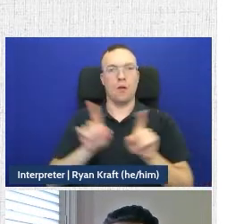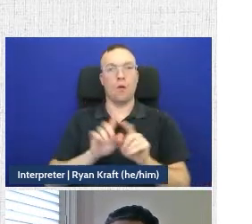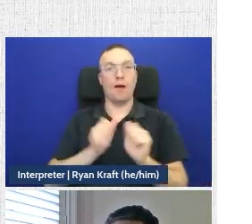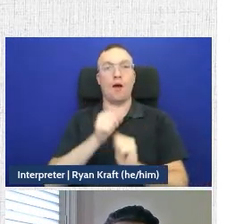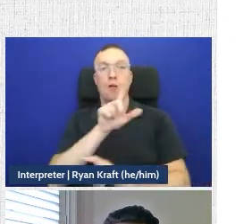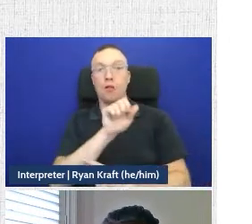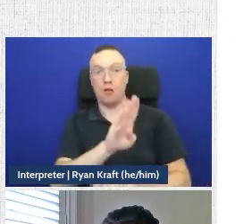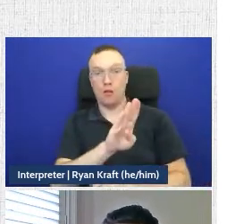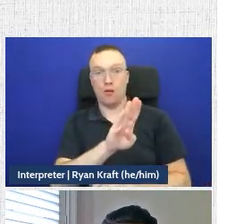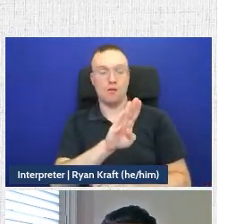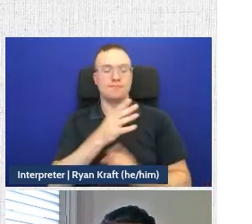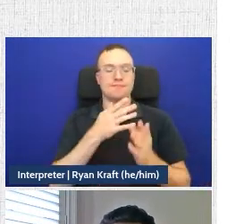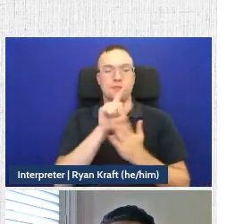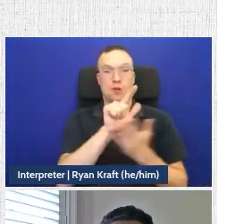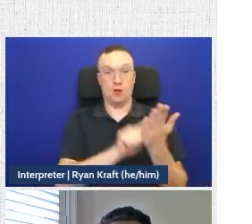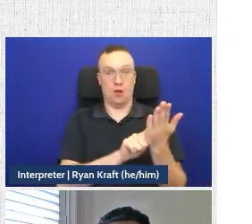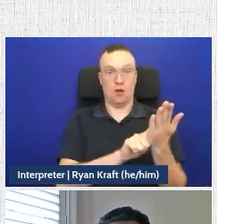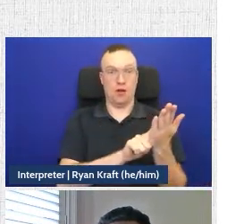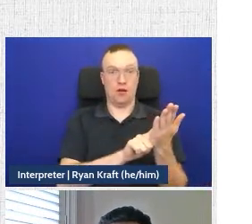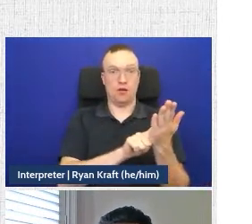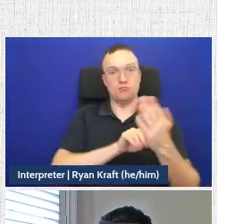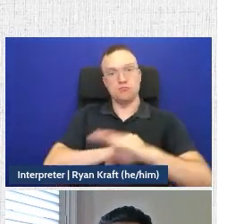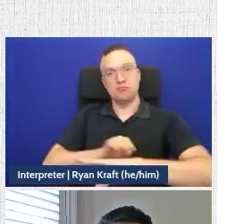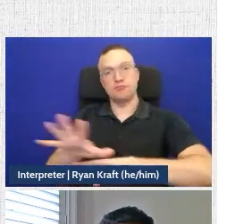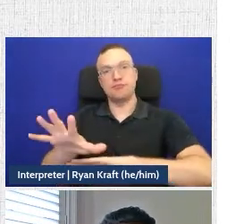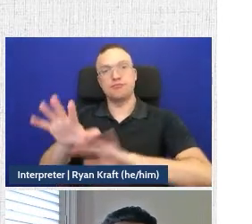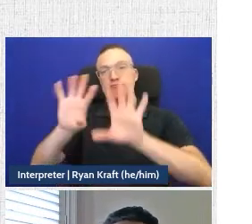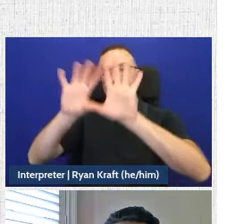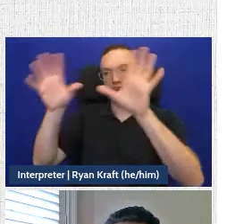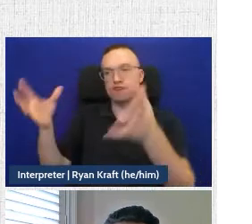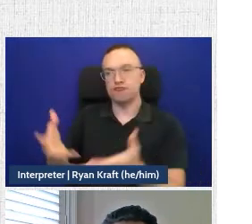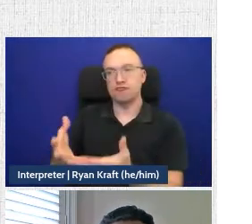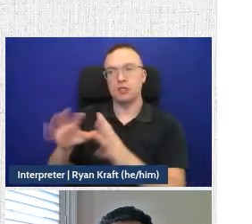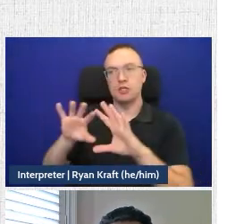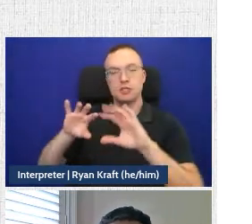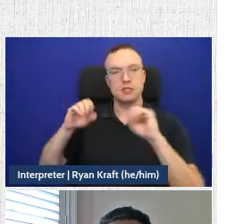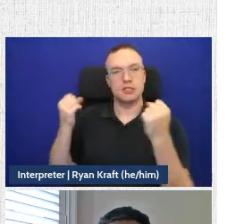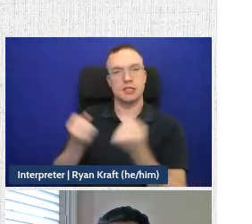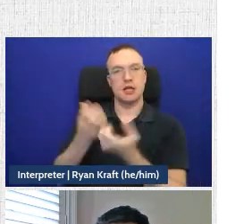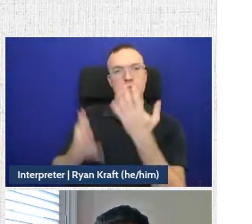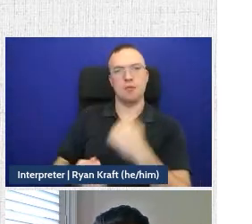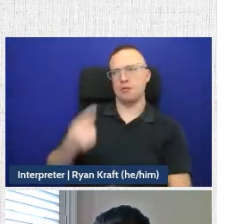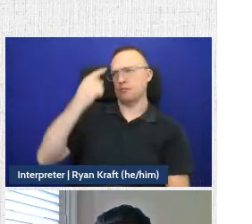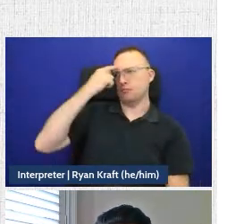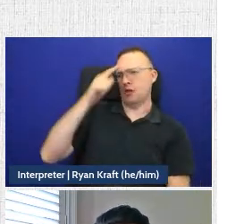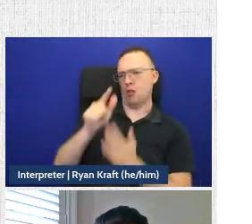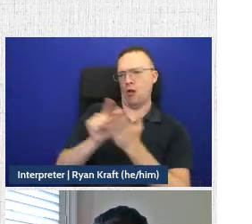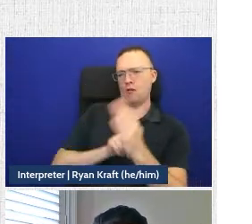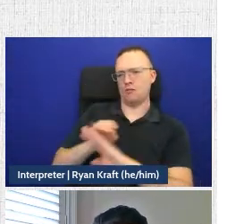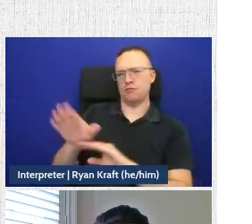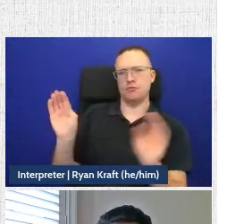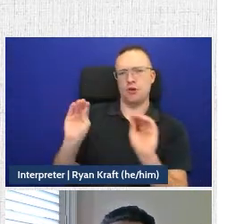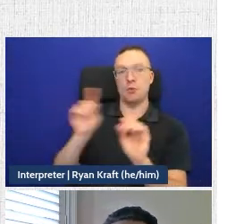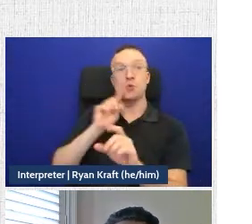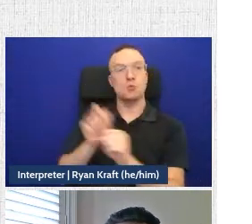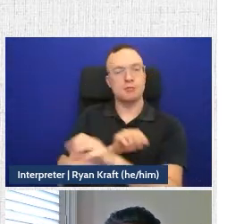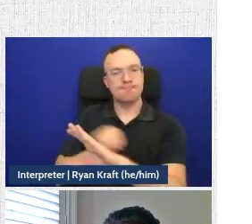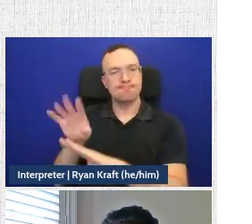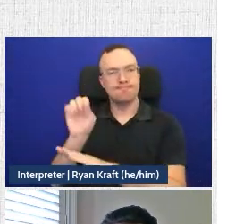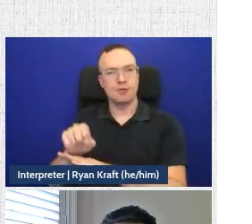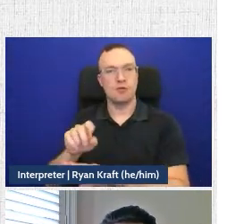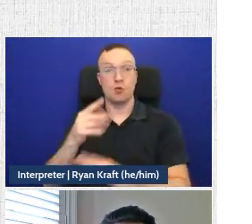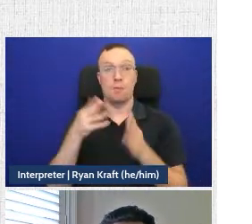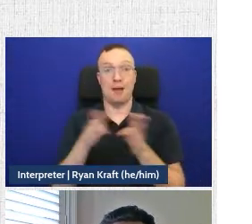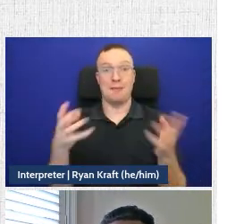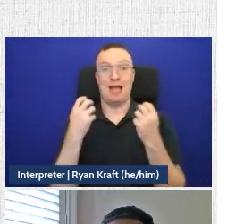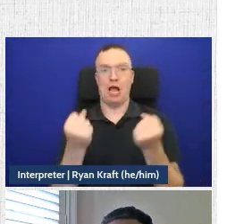kind of bleed and actually affect areas of society that you may not think the law can affect. And I think, you know, public health is